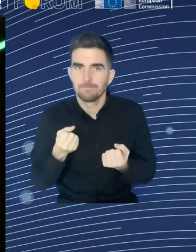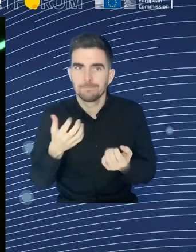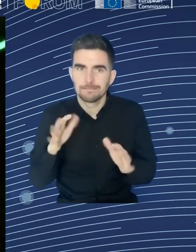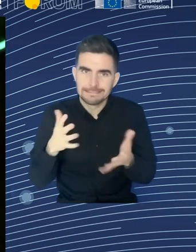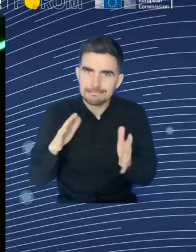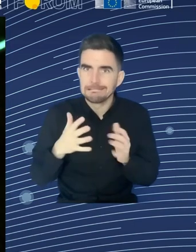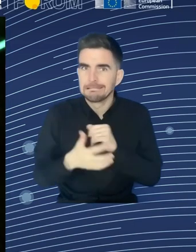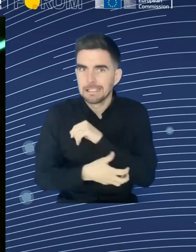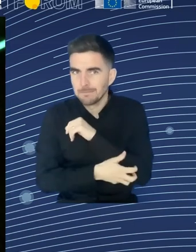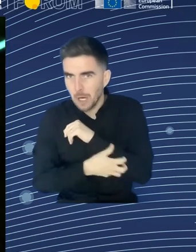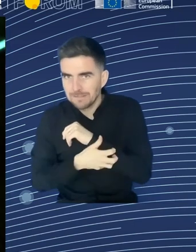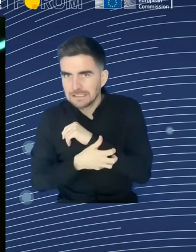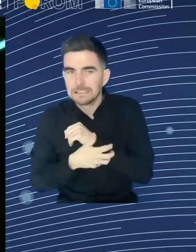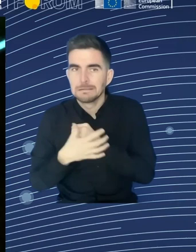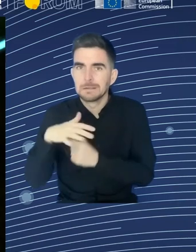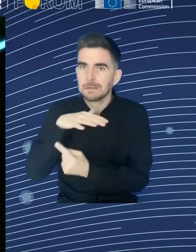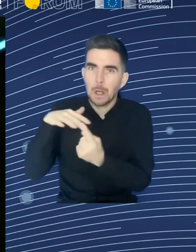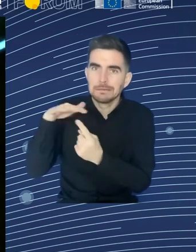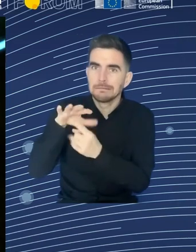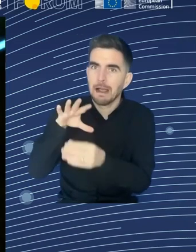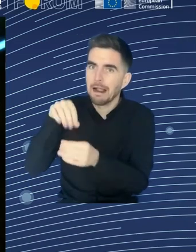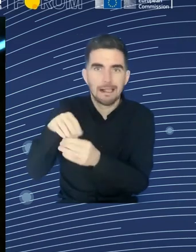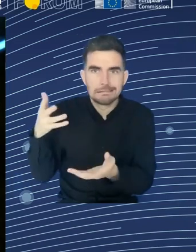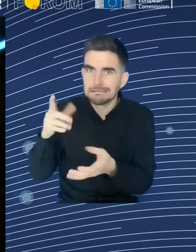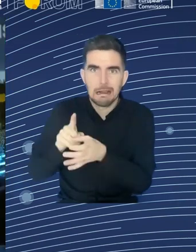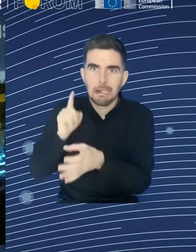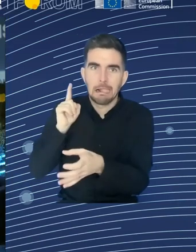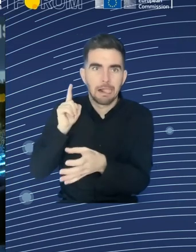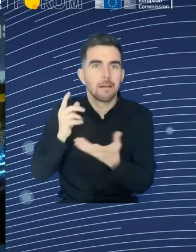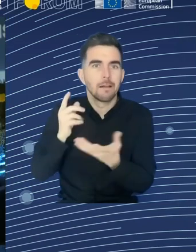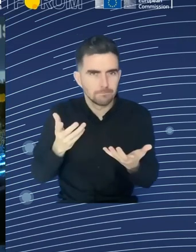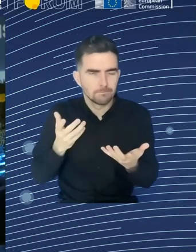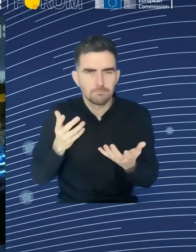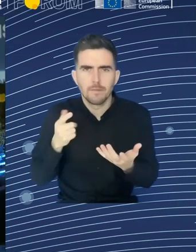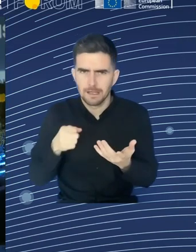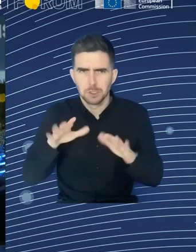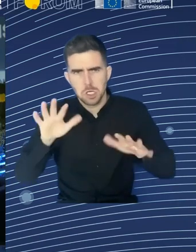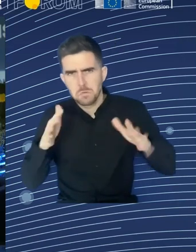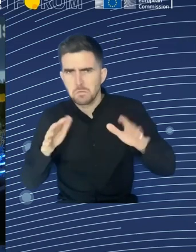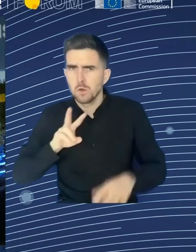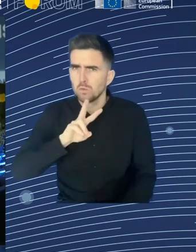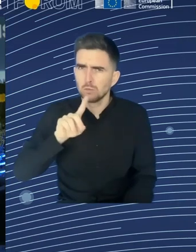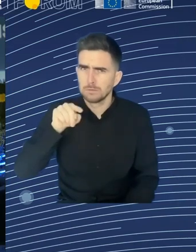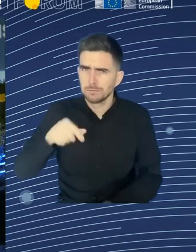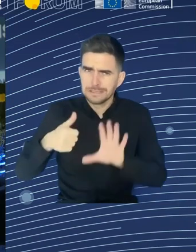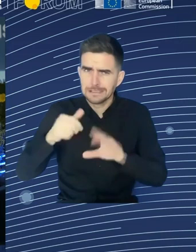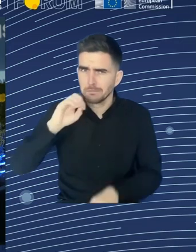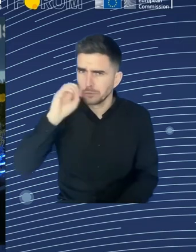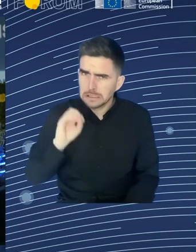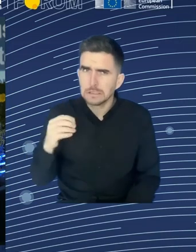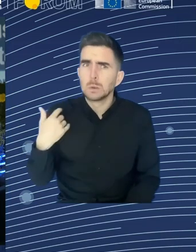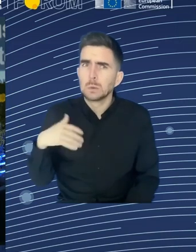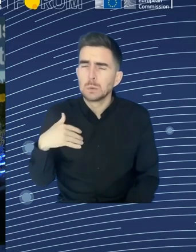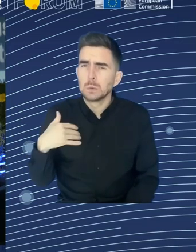we're a very wealthy, well-protected part of the world. So those figures are a bit of a scandal. 9% of workers were at risk of